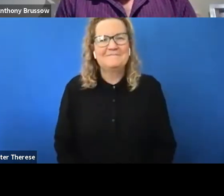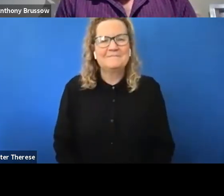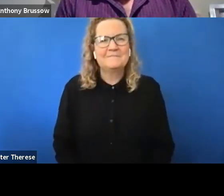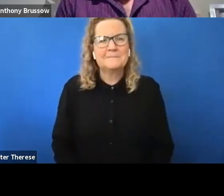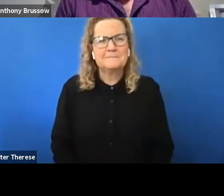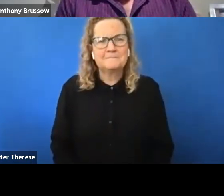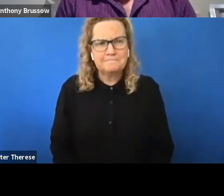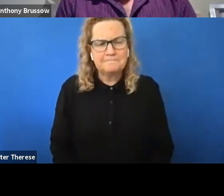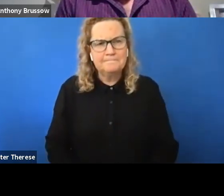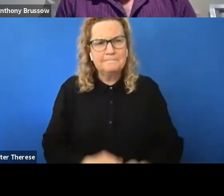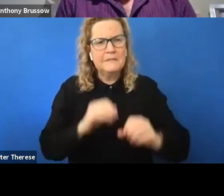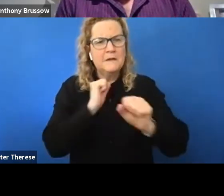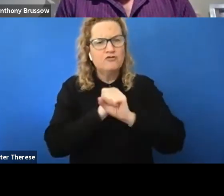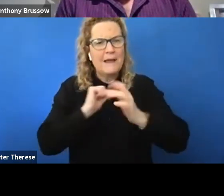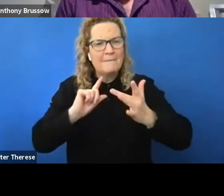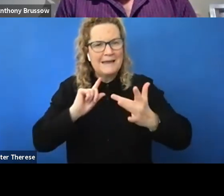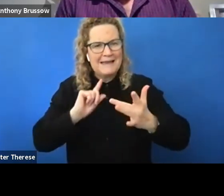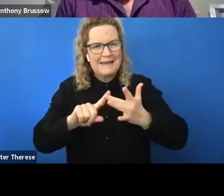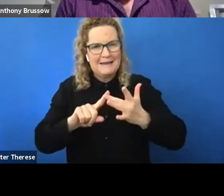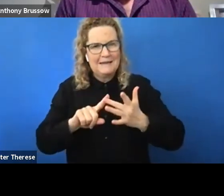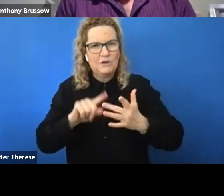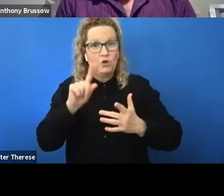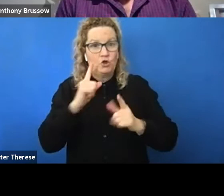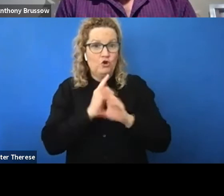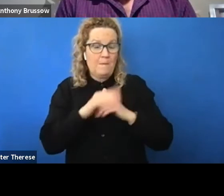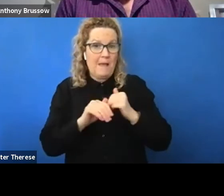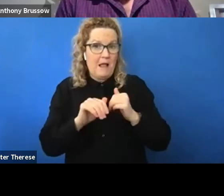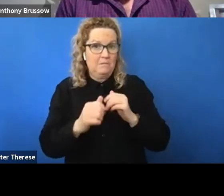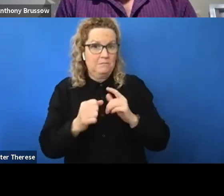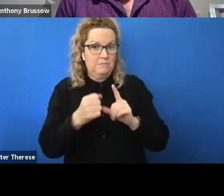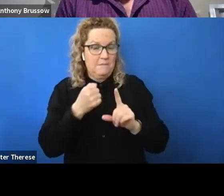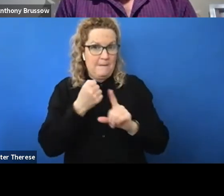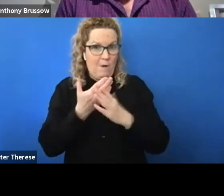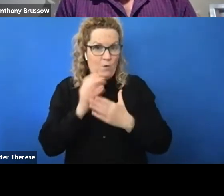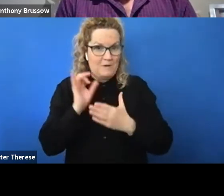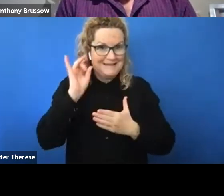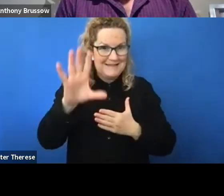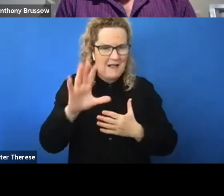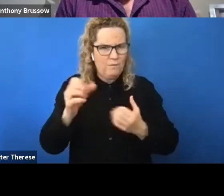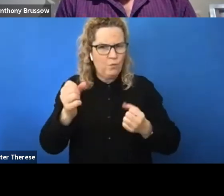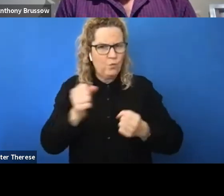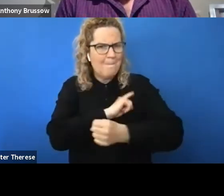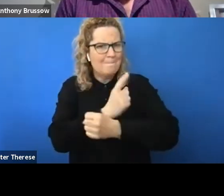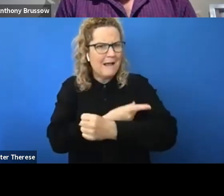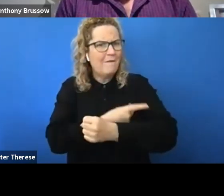You described the impact for you, and that was a very powerful story you told. I'm thinking about